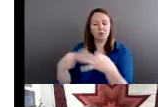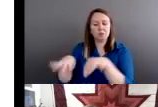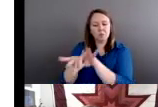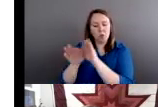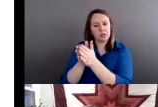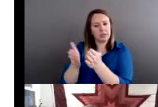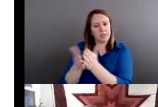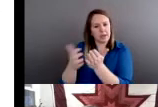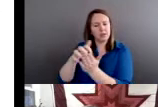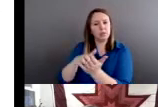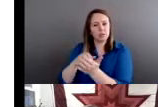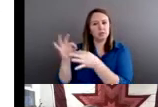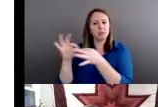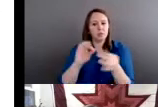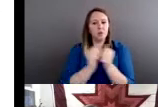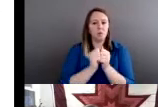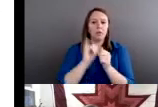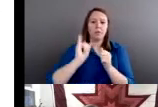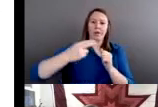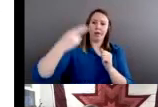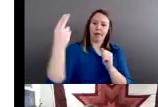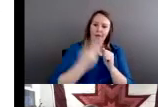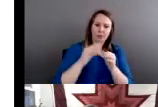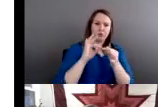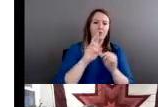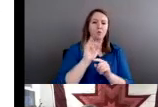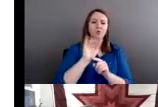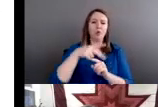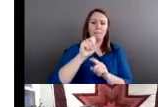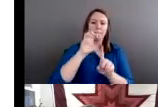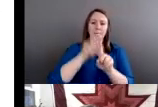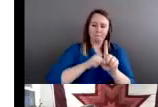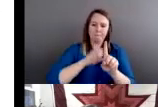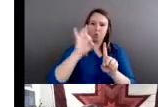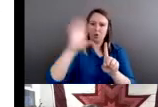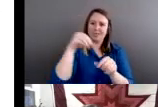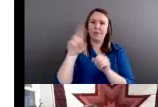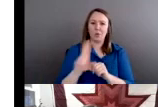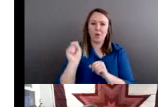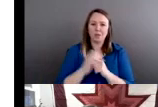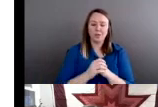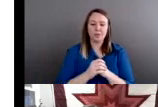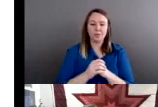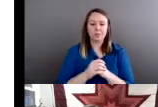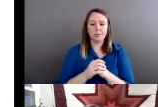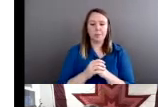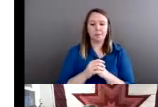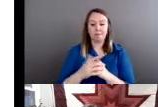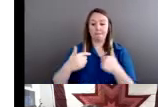States. Now, when I was trained to be an advocate by a mainstream